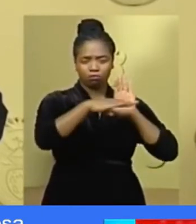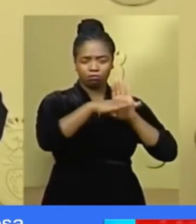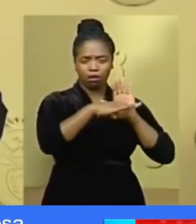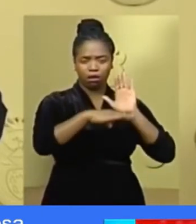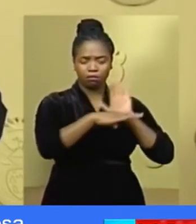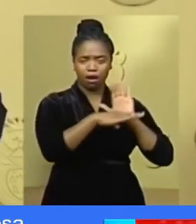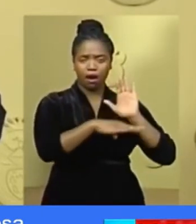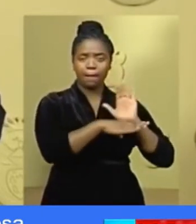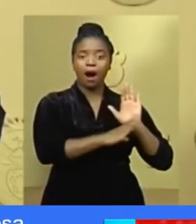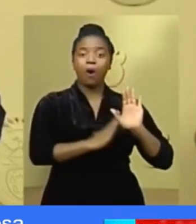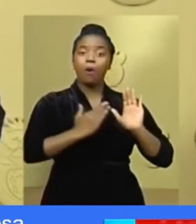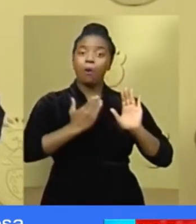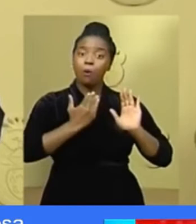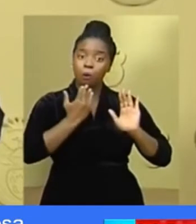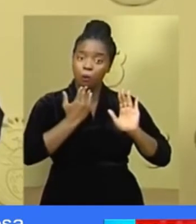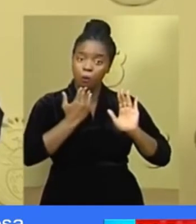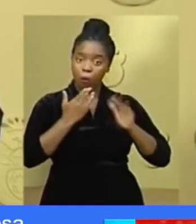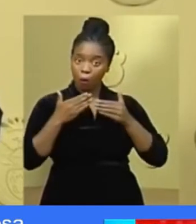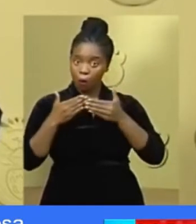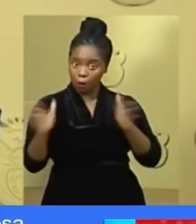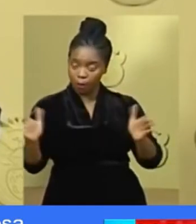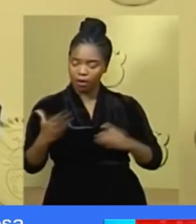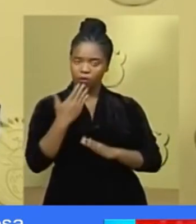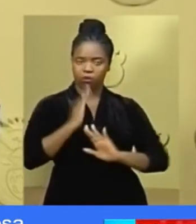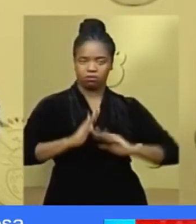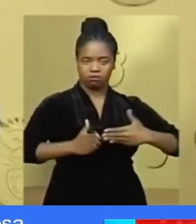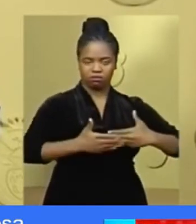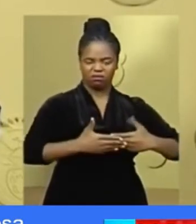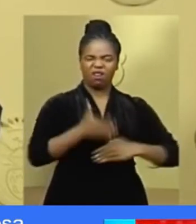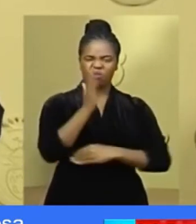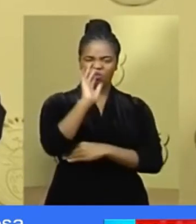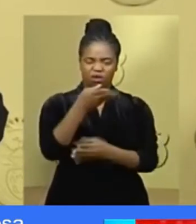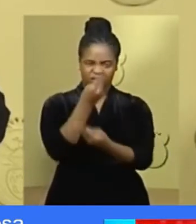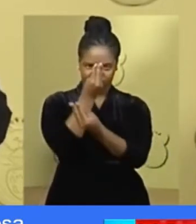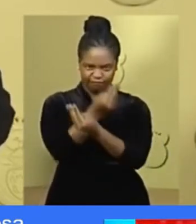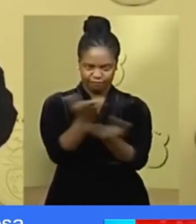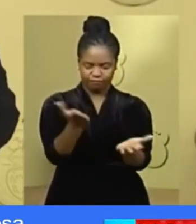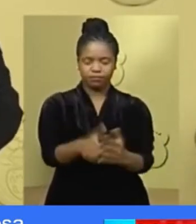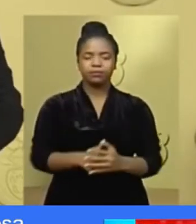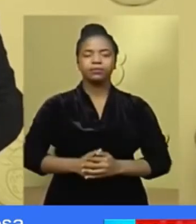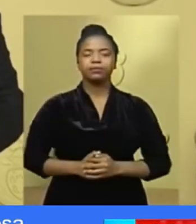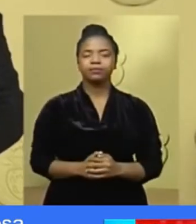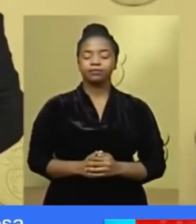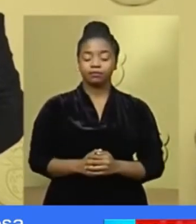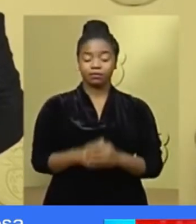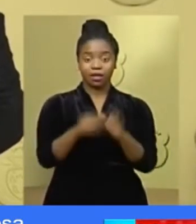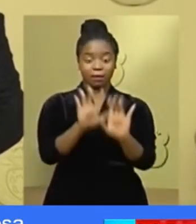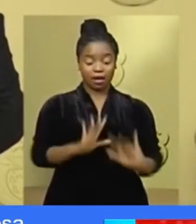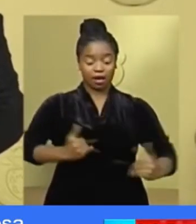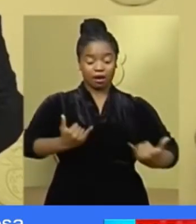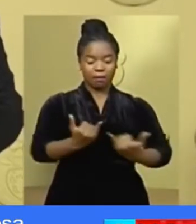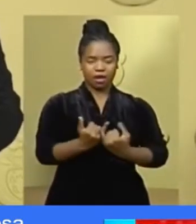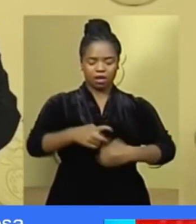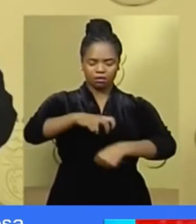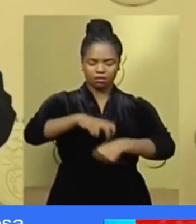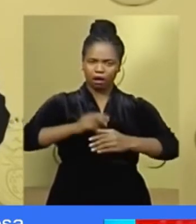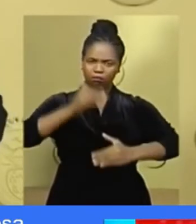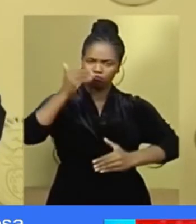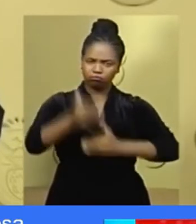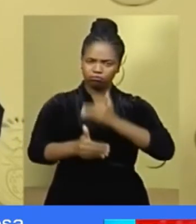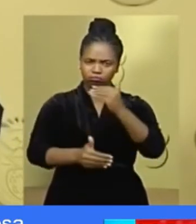businesses that should remain open. Companies whose operations require continuous